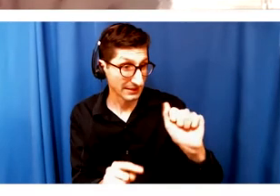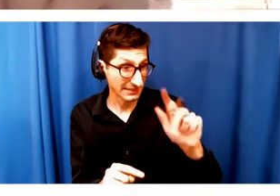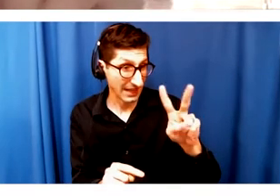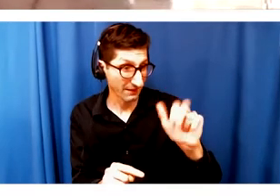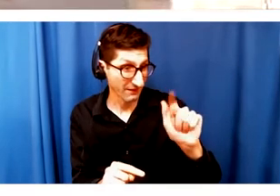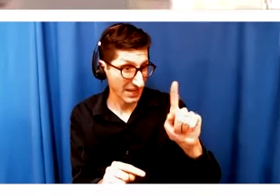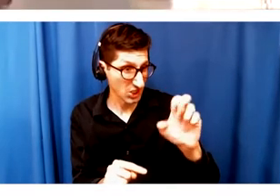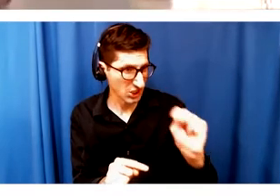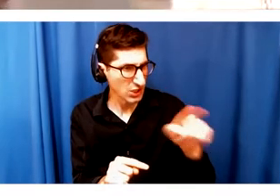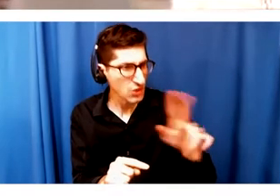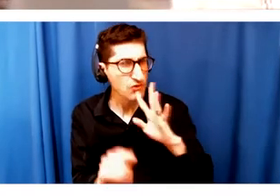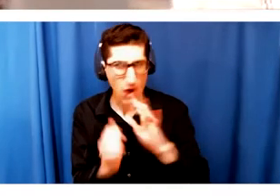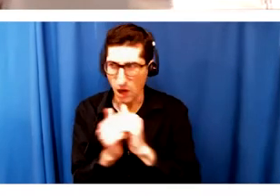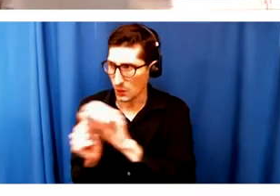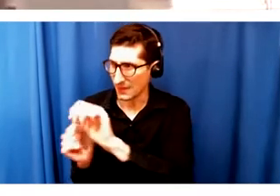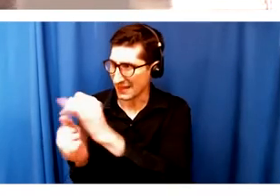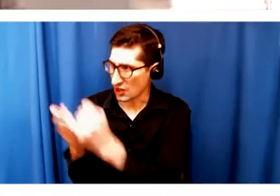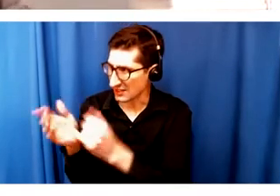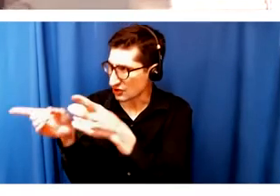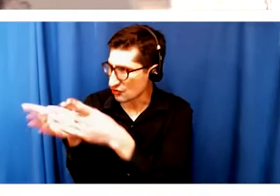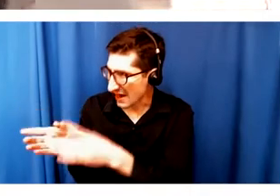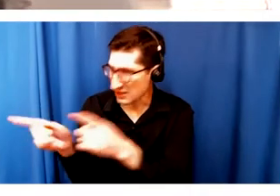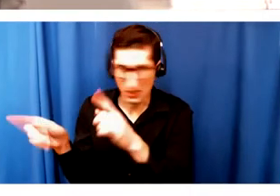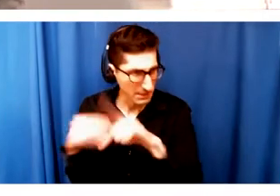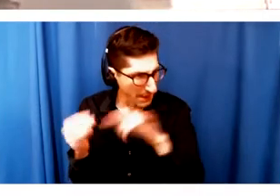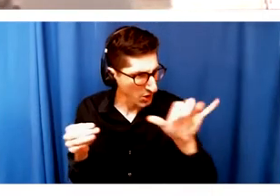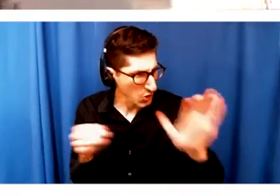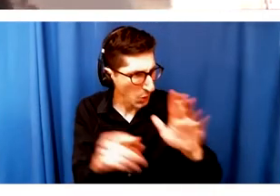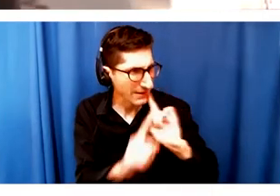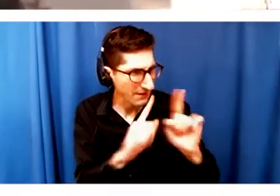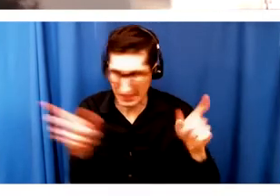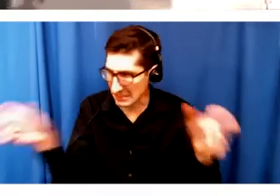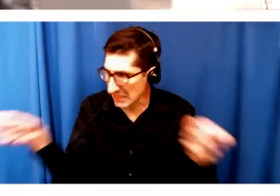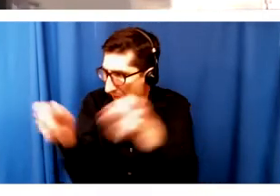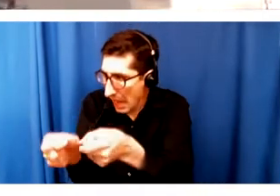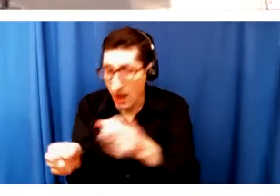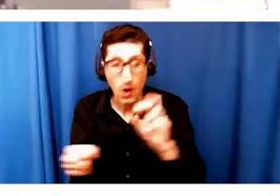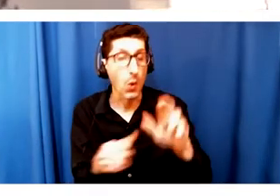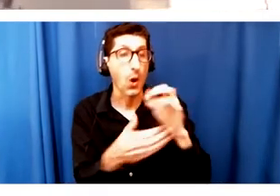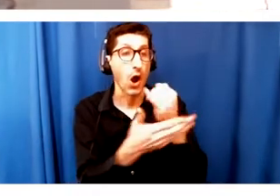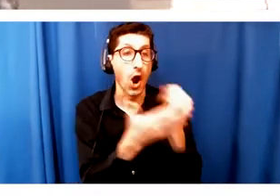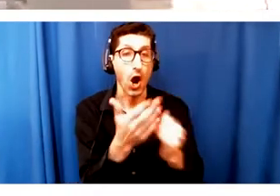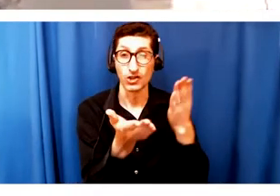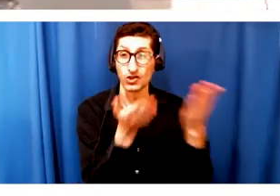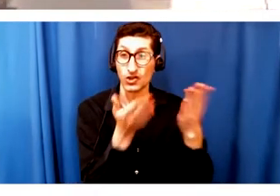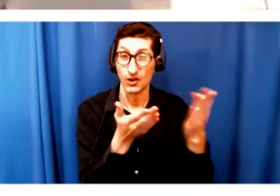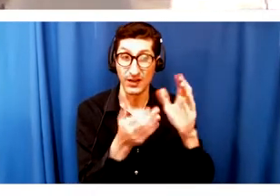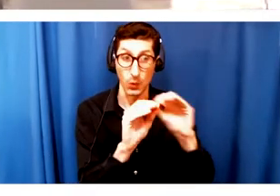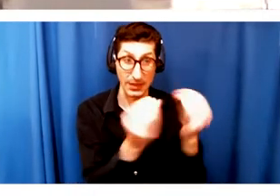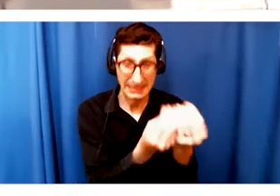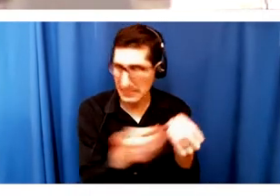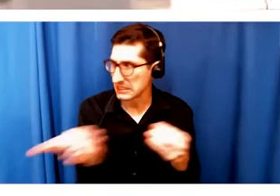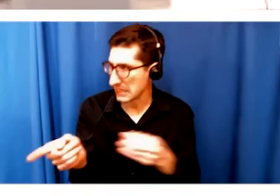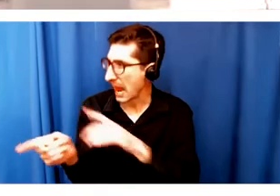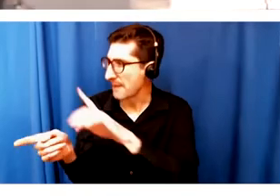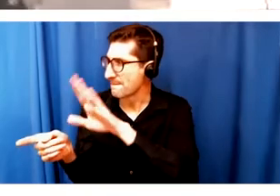to the ADs about this. We need to be talking to the art service organizations. And the city of Boston has a regular call